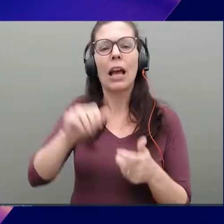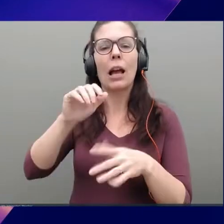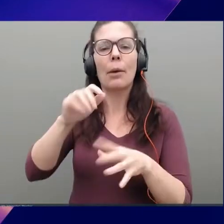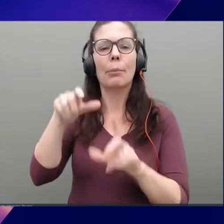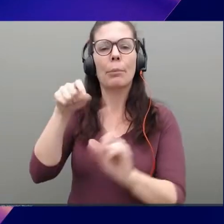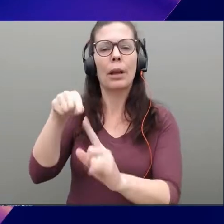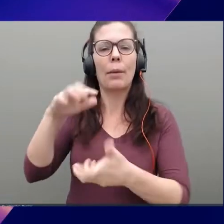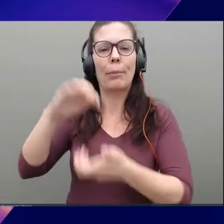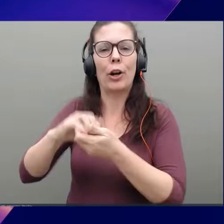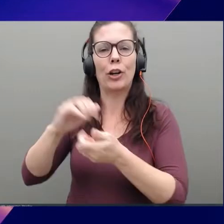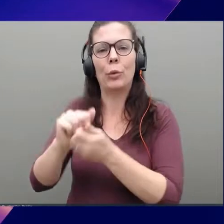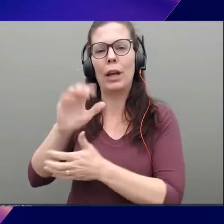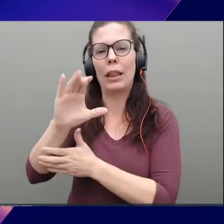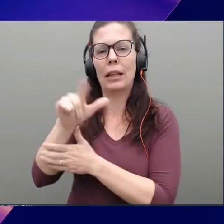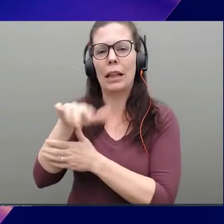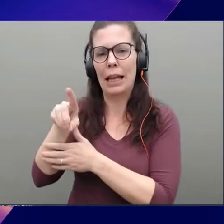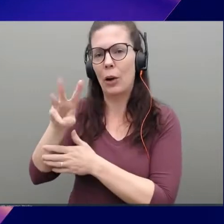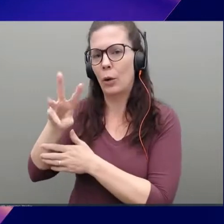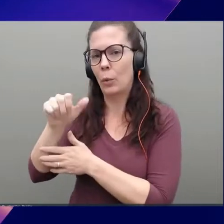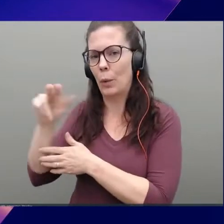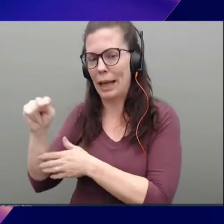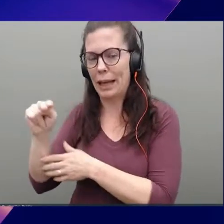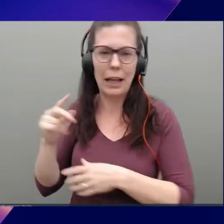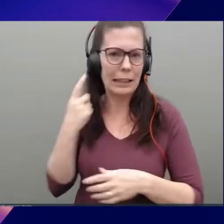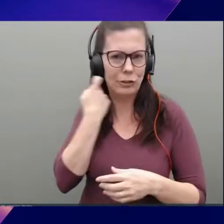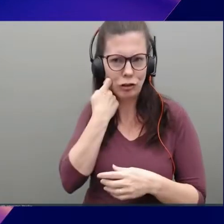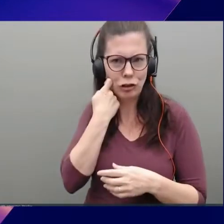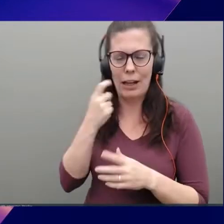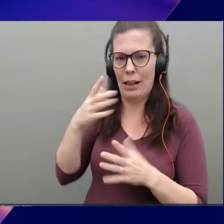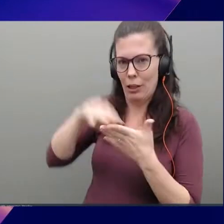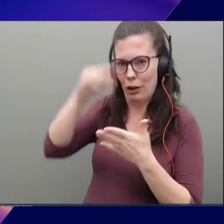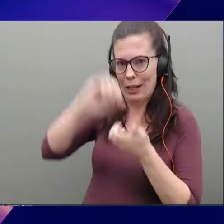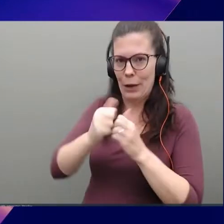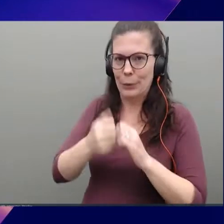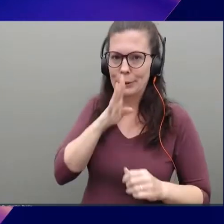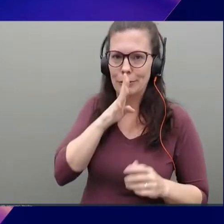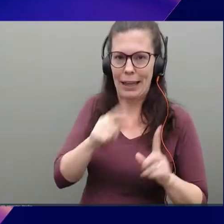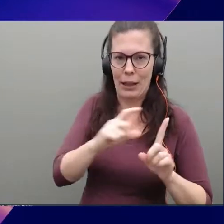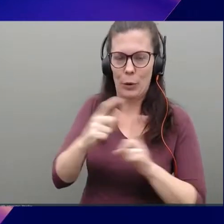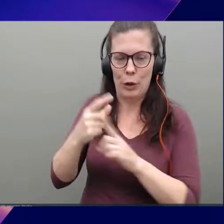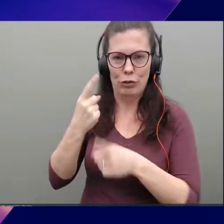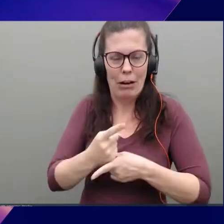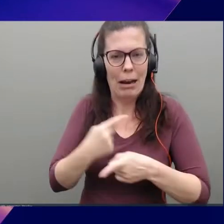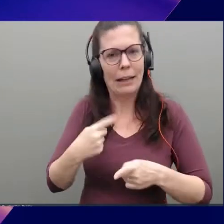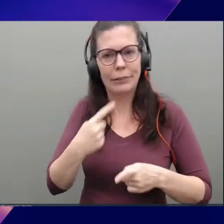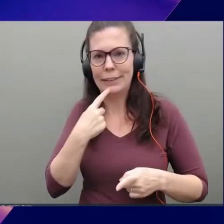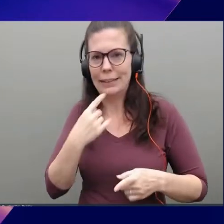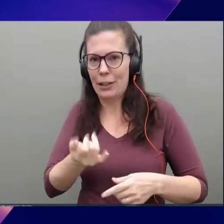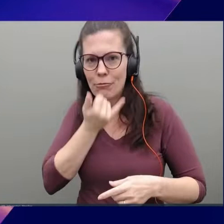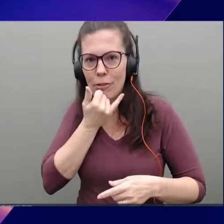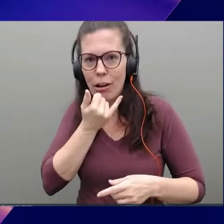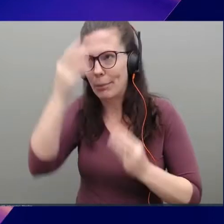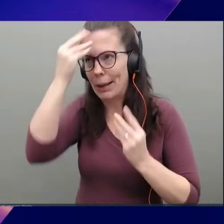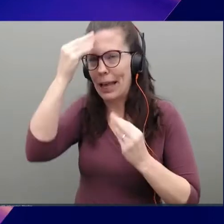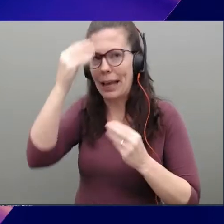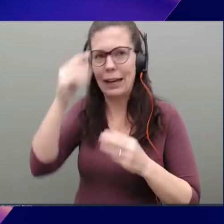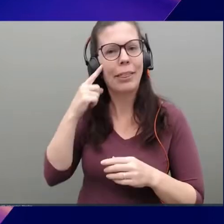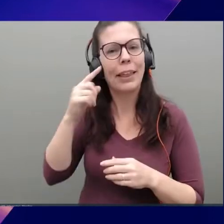learned that it's CloudWin, not CloudWin. So I've been saying CloudWin in my head because I was thinking of like Obi-Wan.